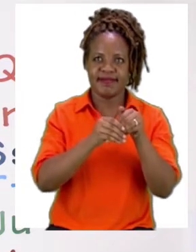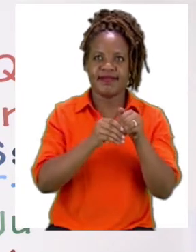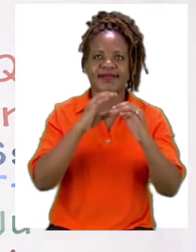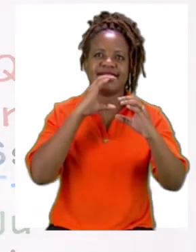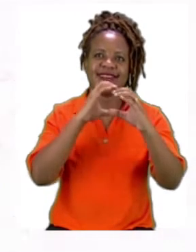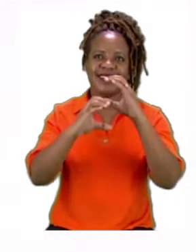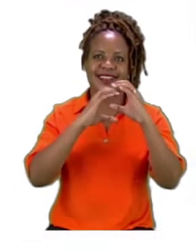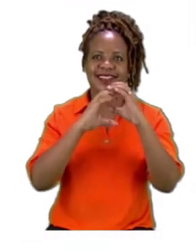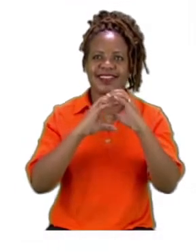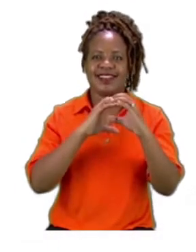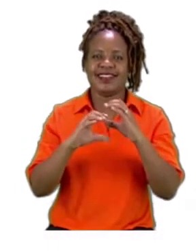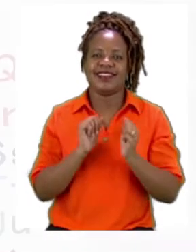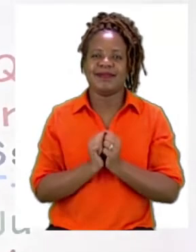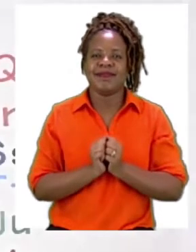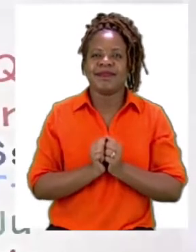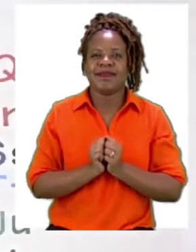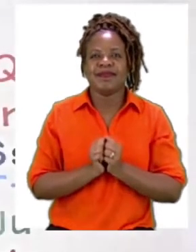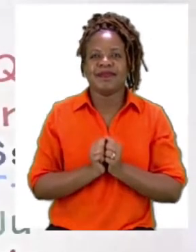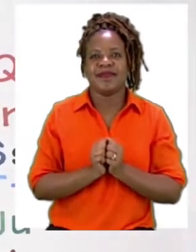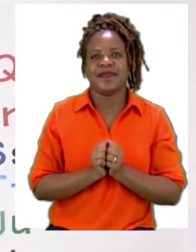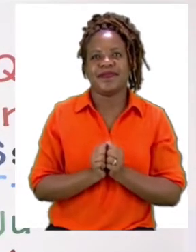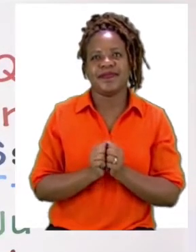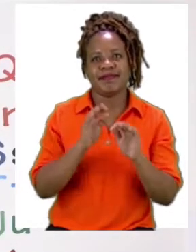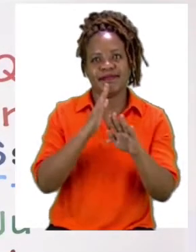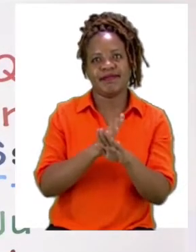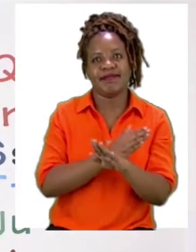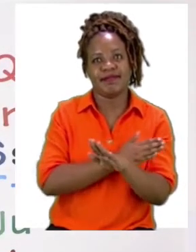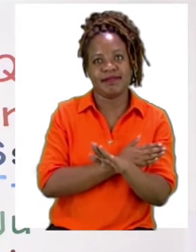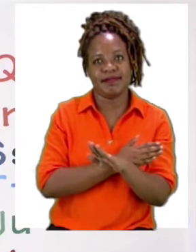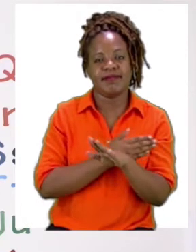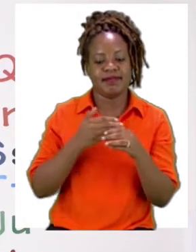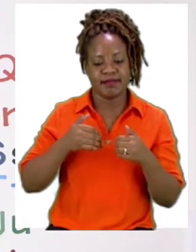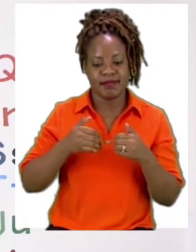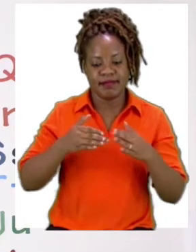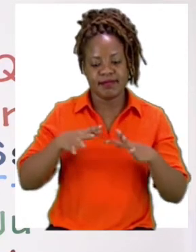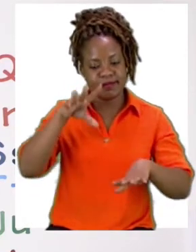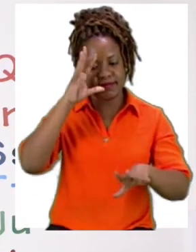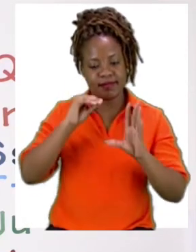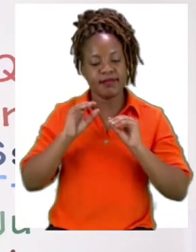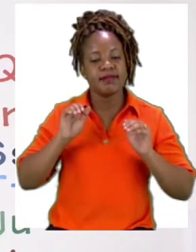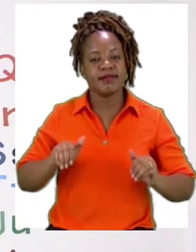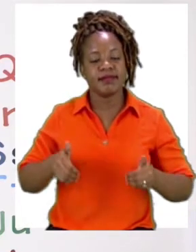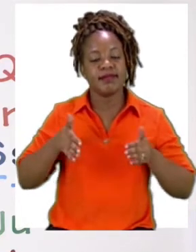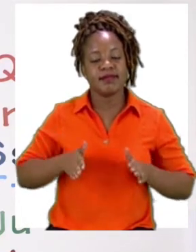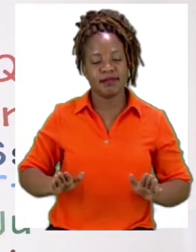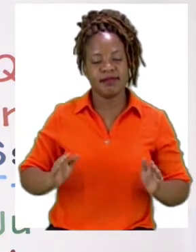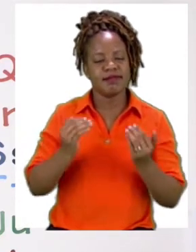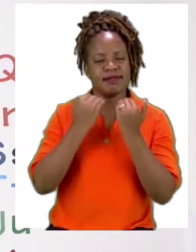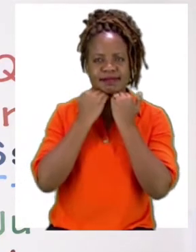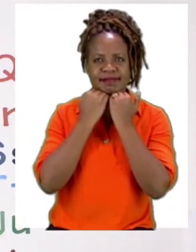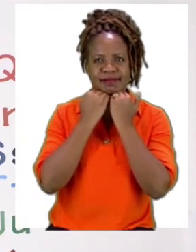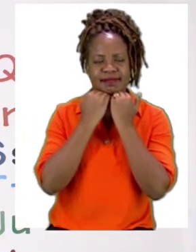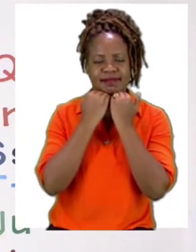and Communication. And before we get into any lessons boys and girls it's very important for